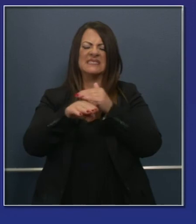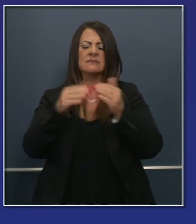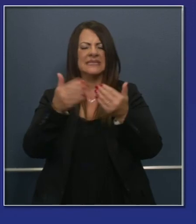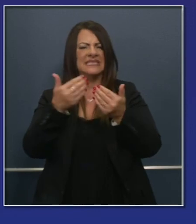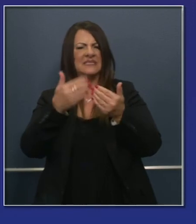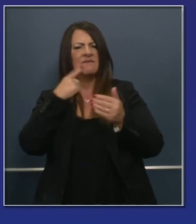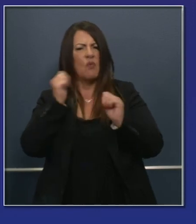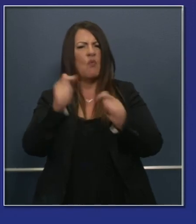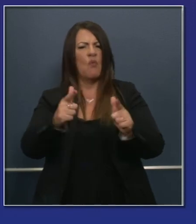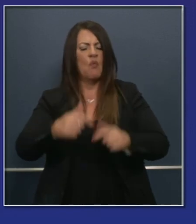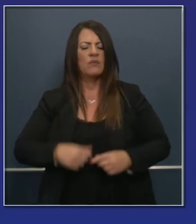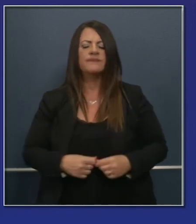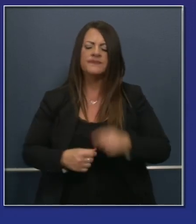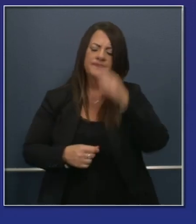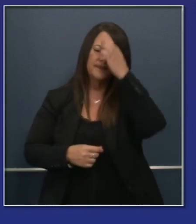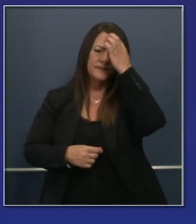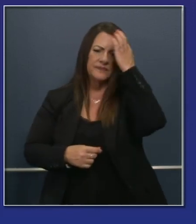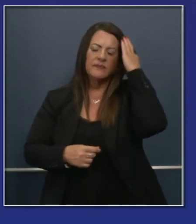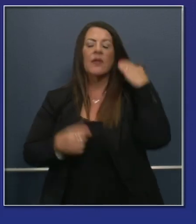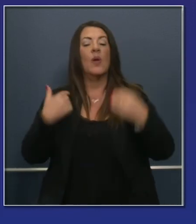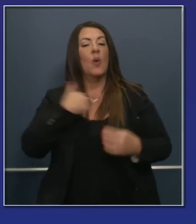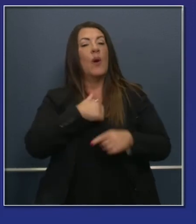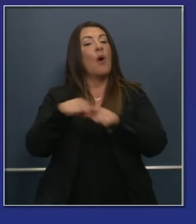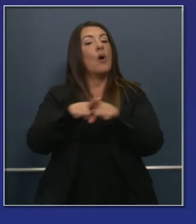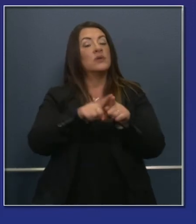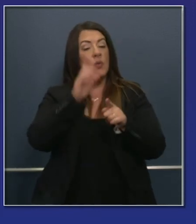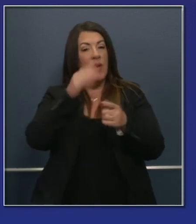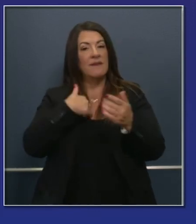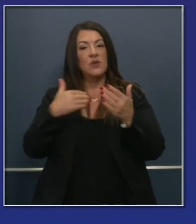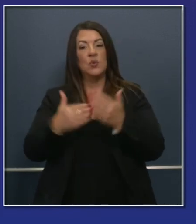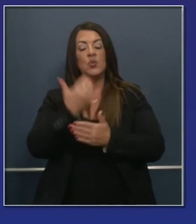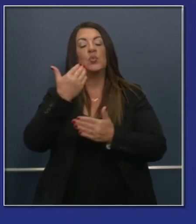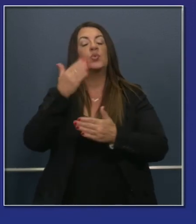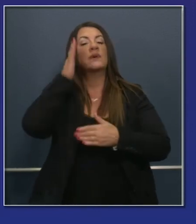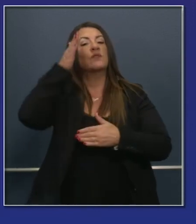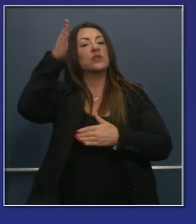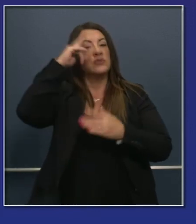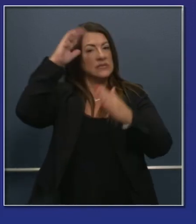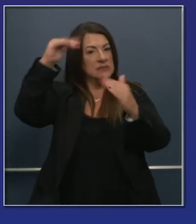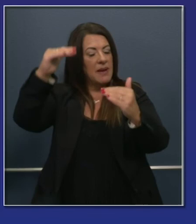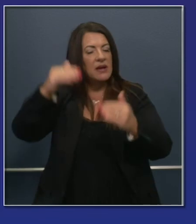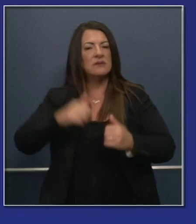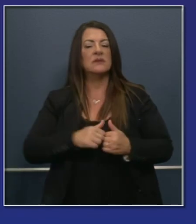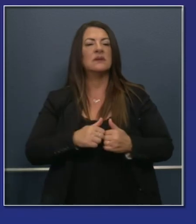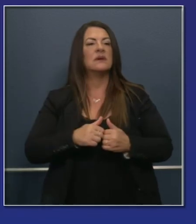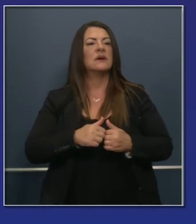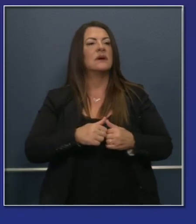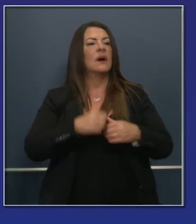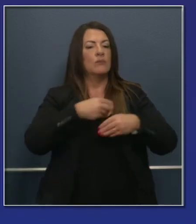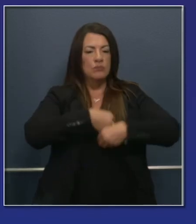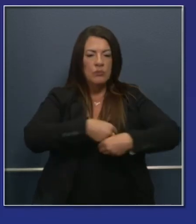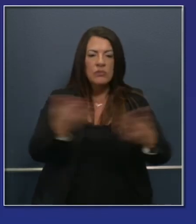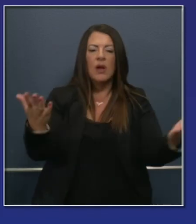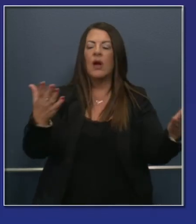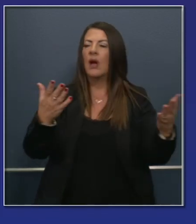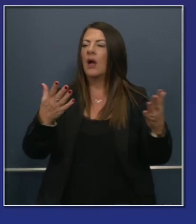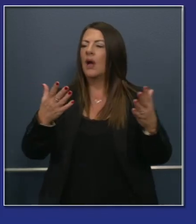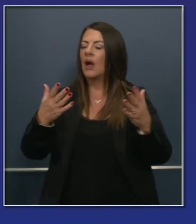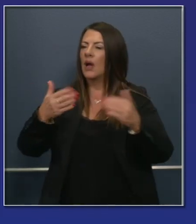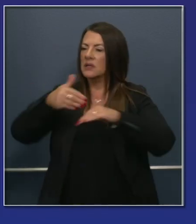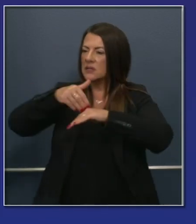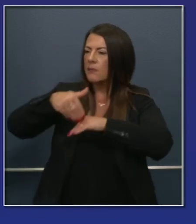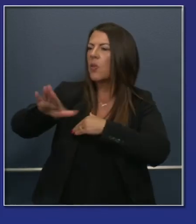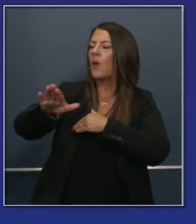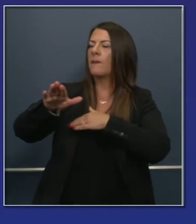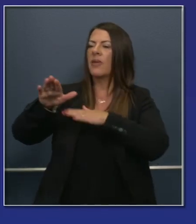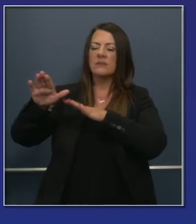currently underway. And new expectation in terms of time to delivery and deployment and adoption. We